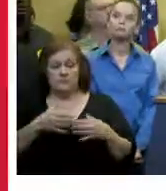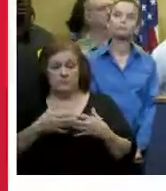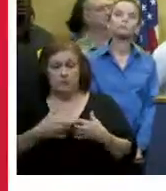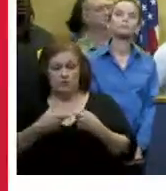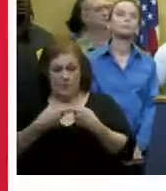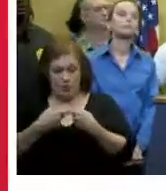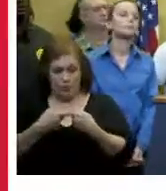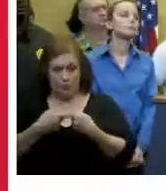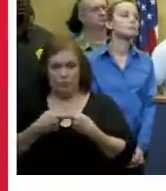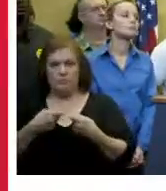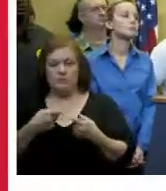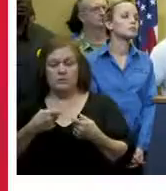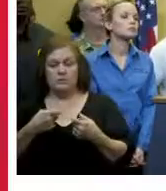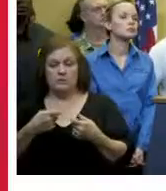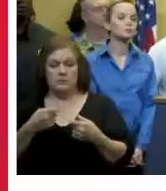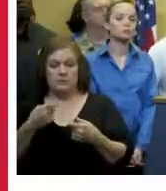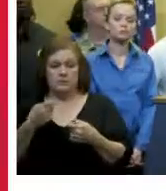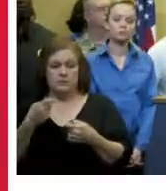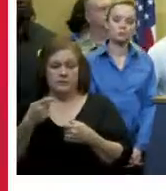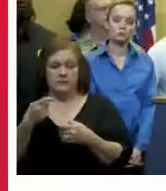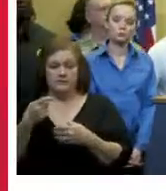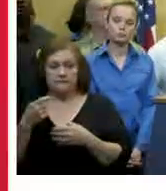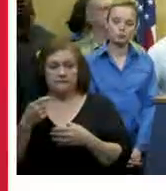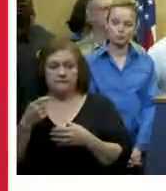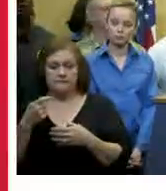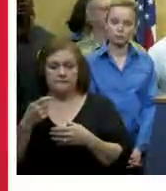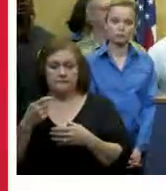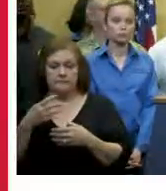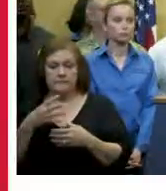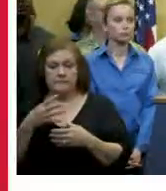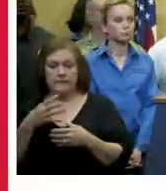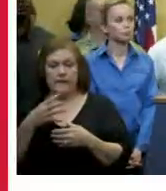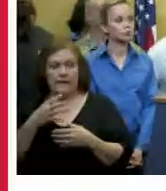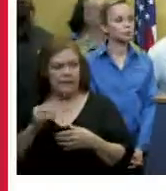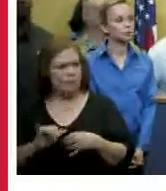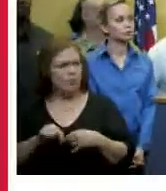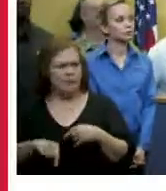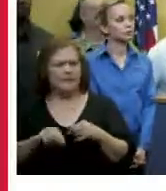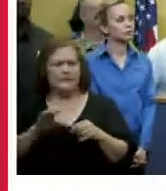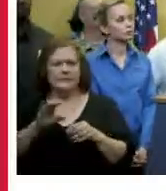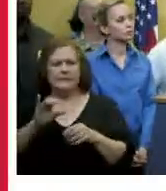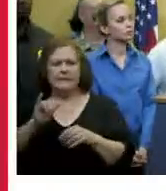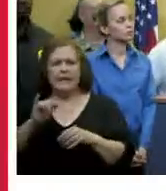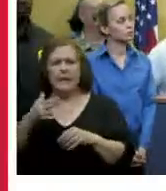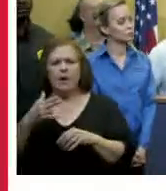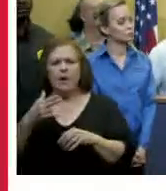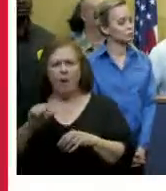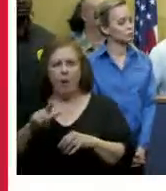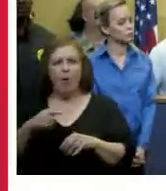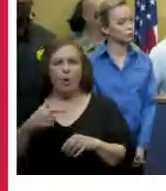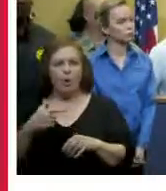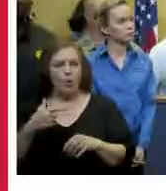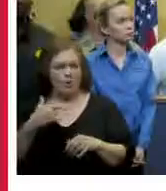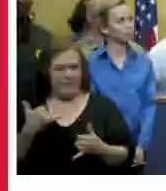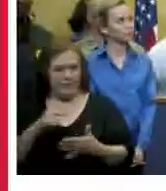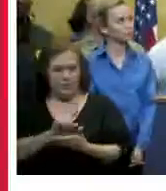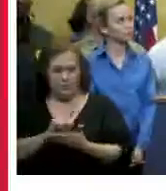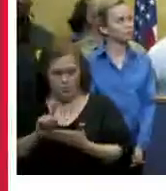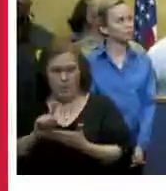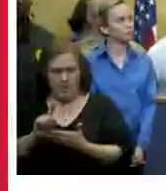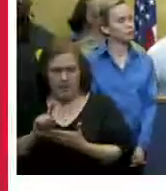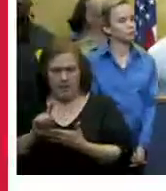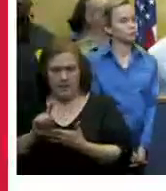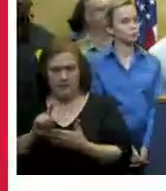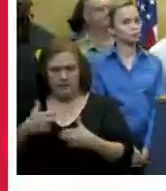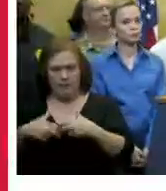for both fire police uh and then as well as city hall uh we had a scare on air conditioning here this week and our folks jumped